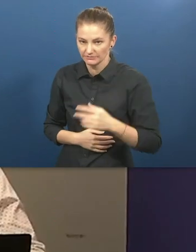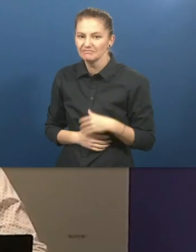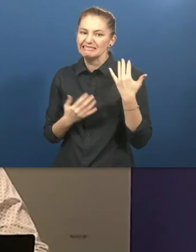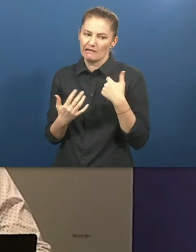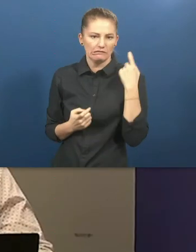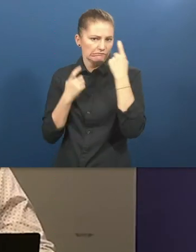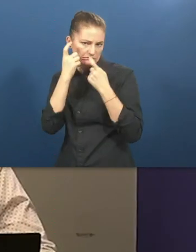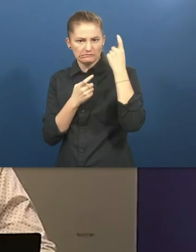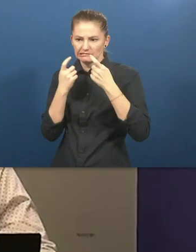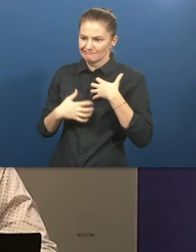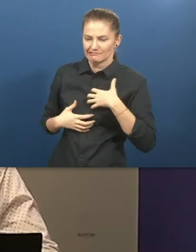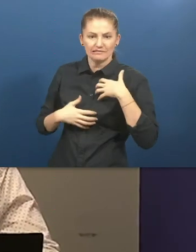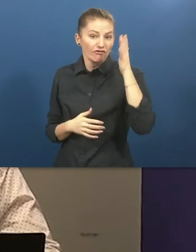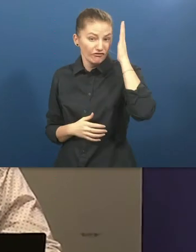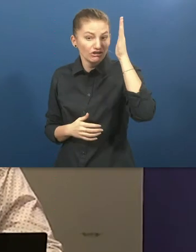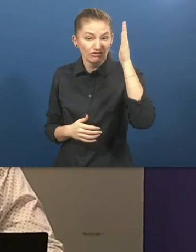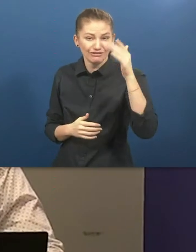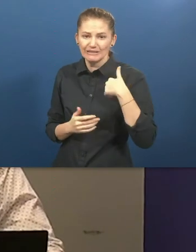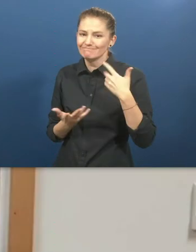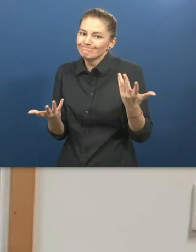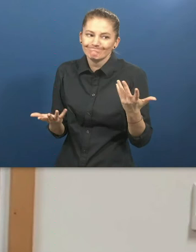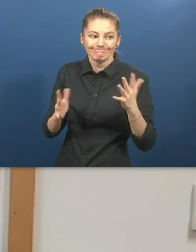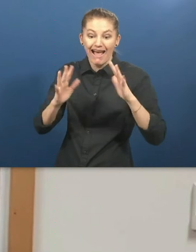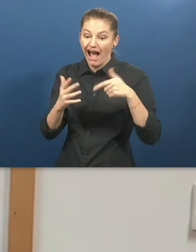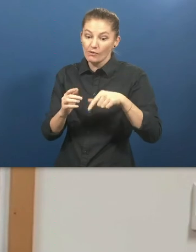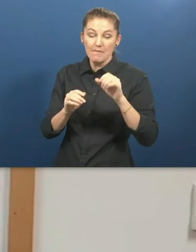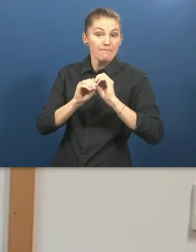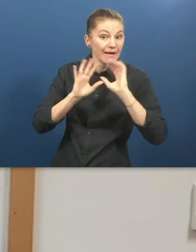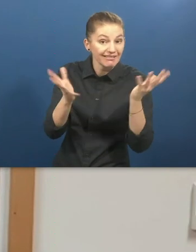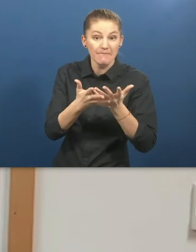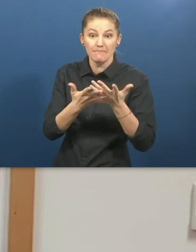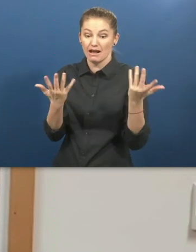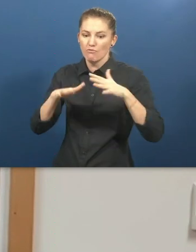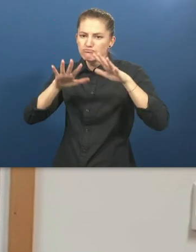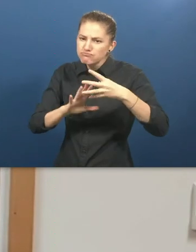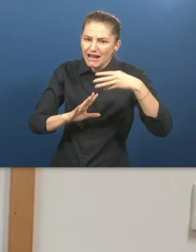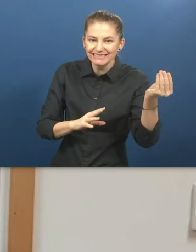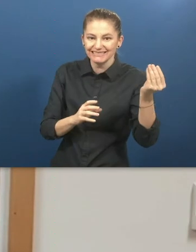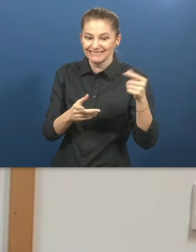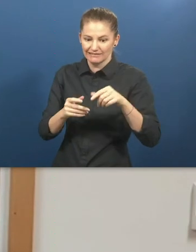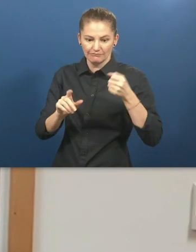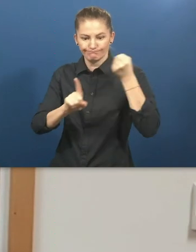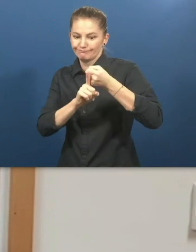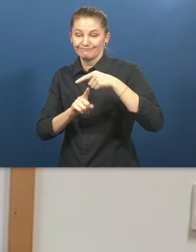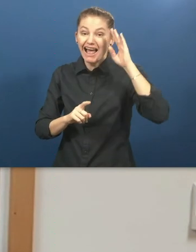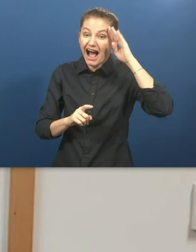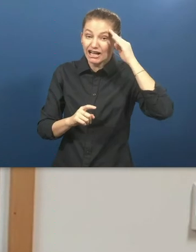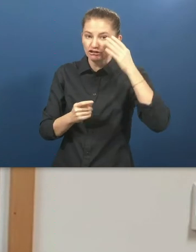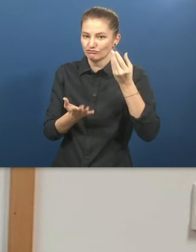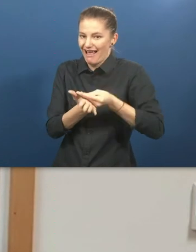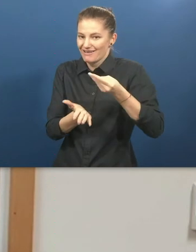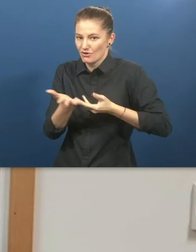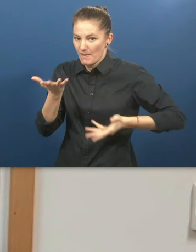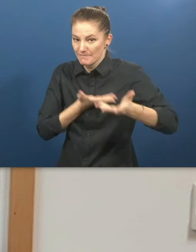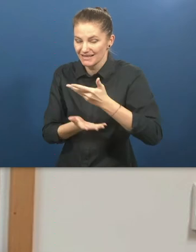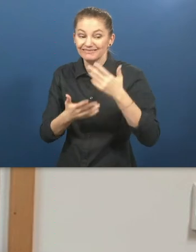We are worried about the impact of this pandemic and Brexit on the Irish economy. History has shown us that in these times people